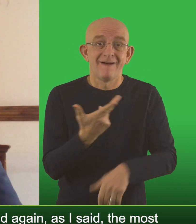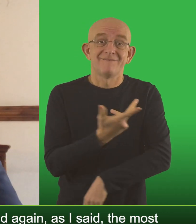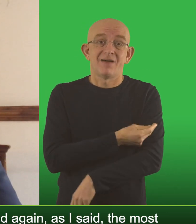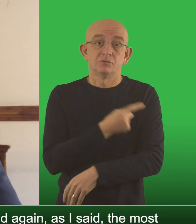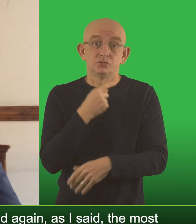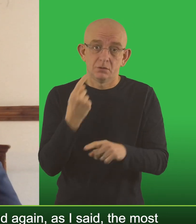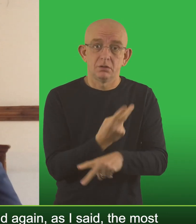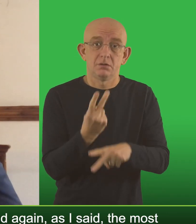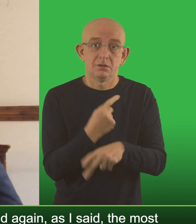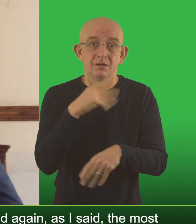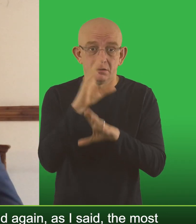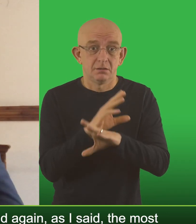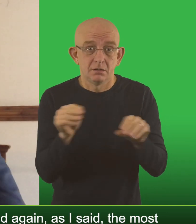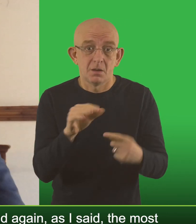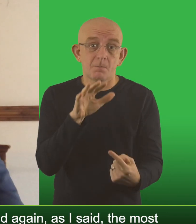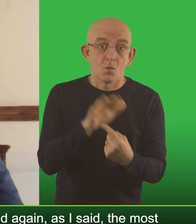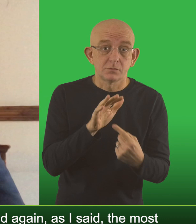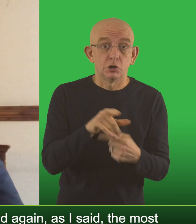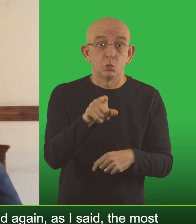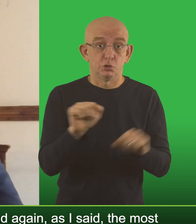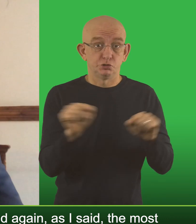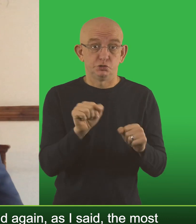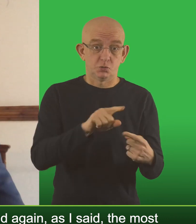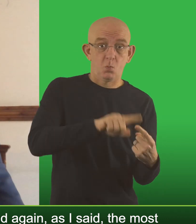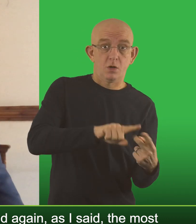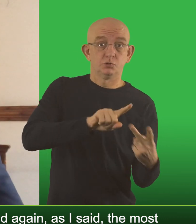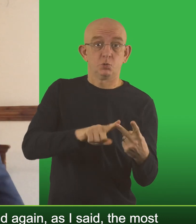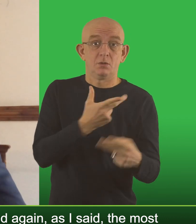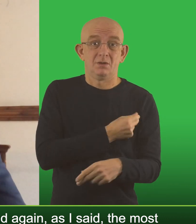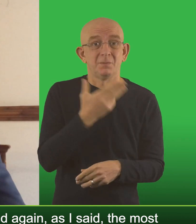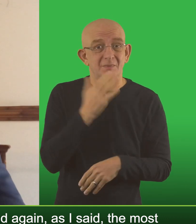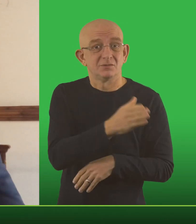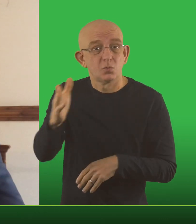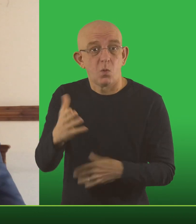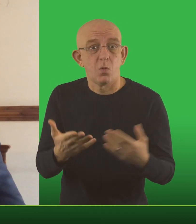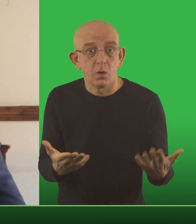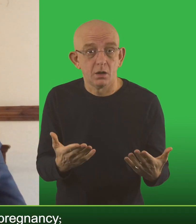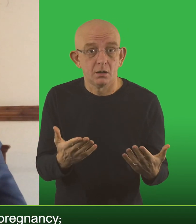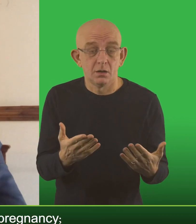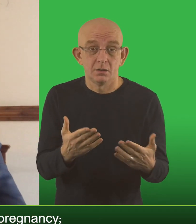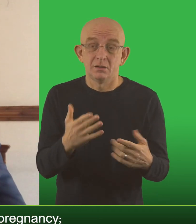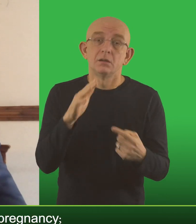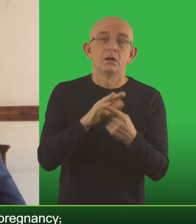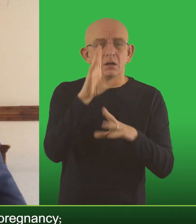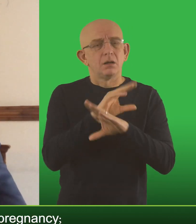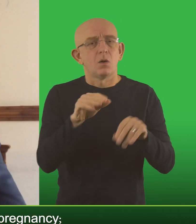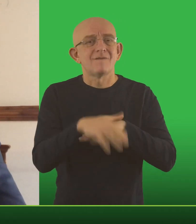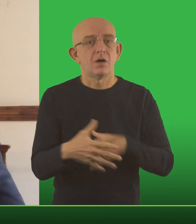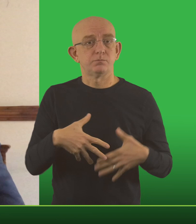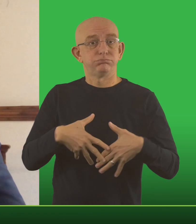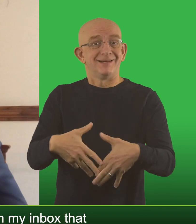Vaccination I've talked a lot about and again as I say the most important thing is if you haven't had dose one and two, please do. A particular point on